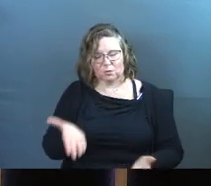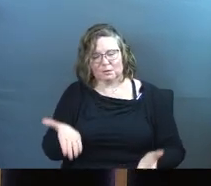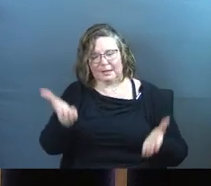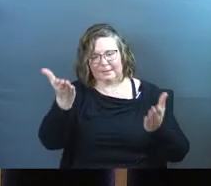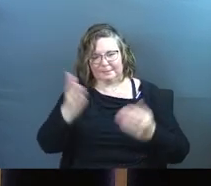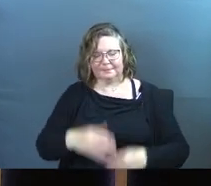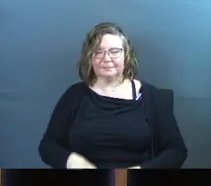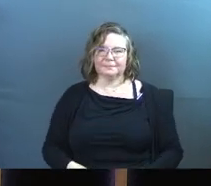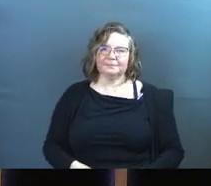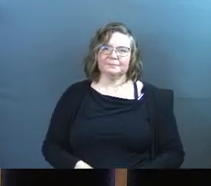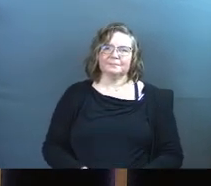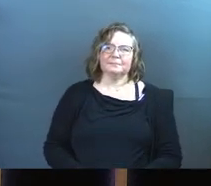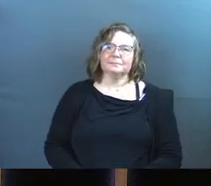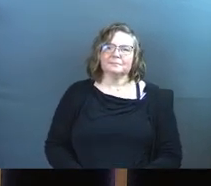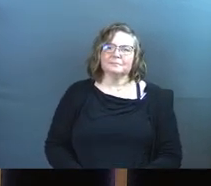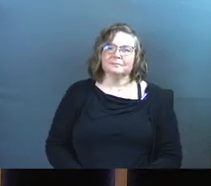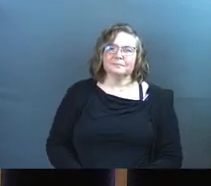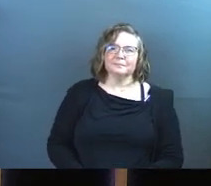stand?